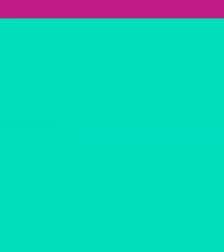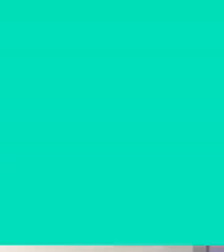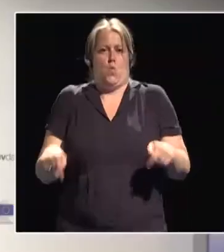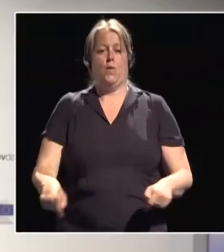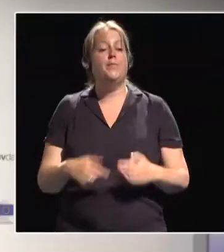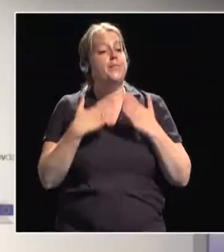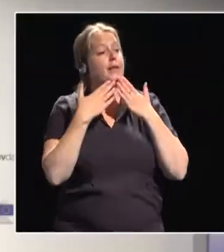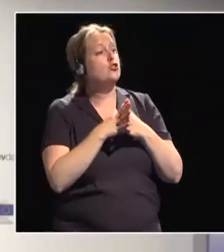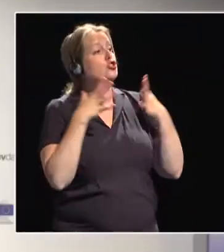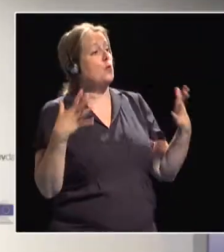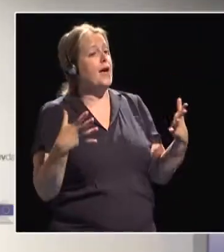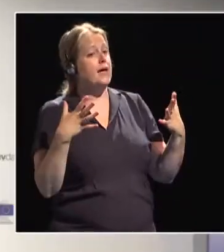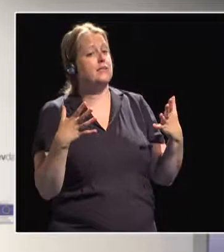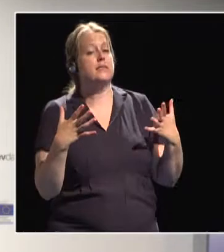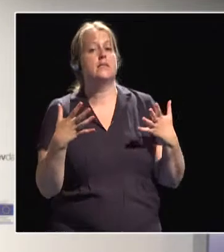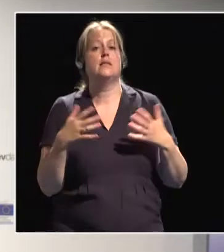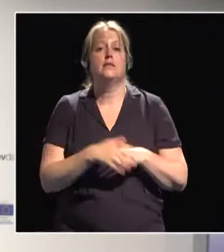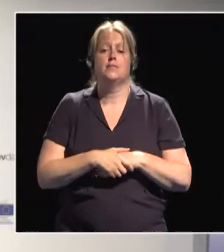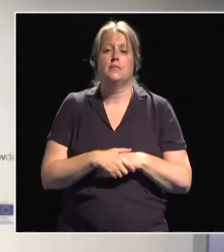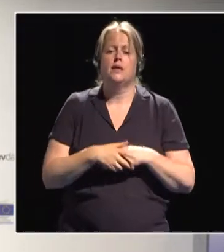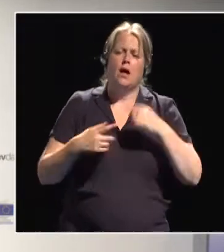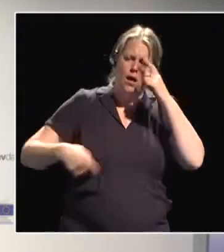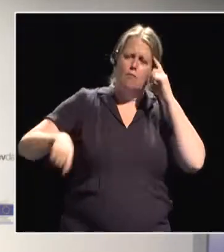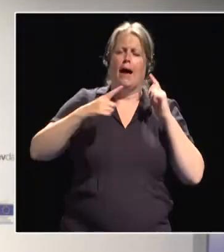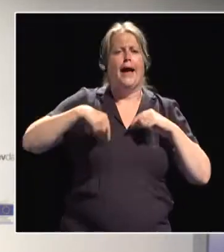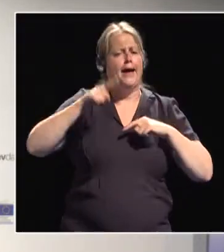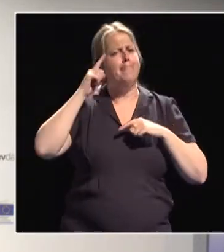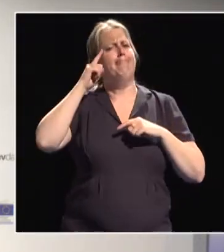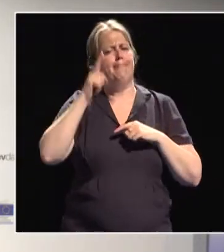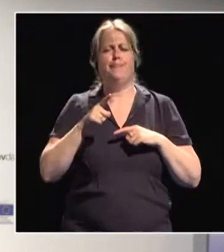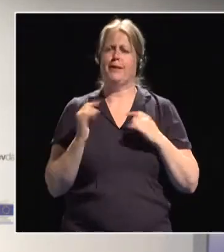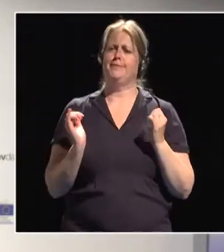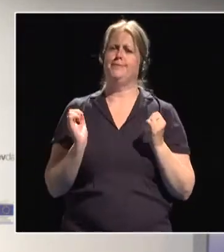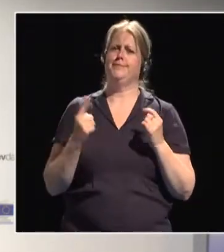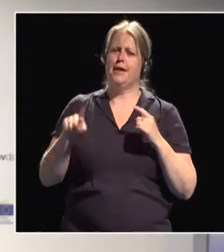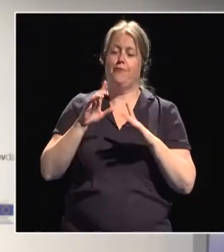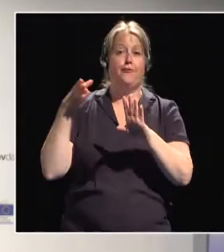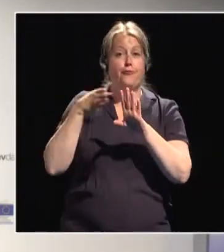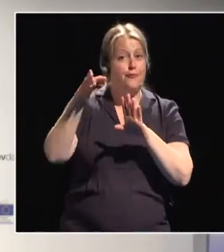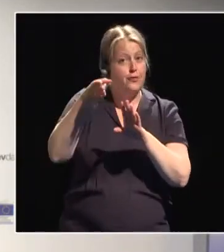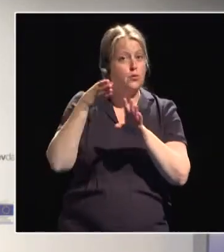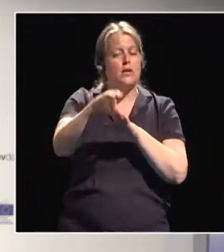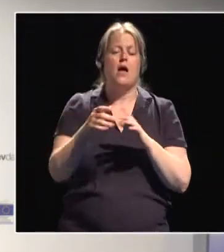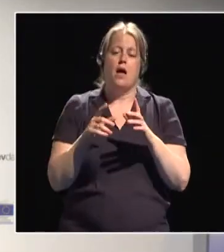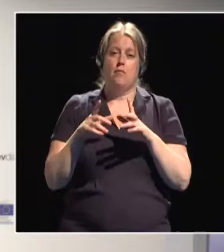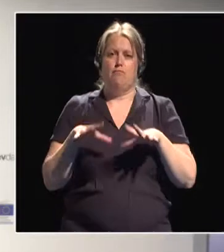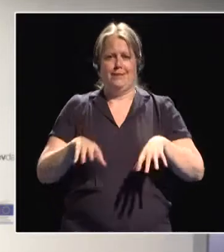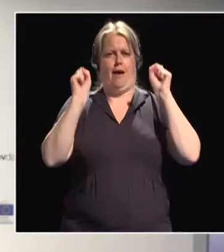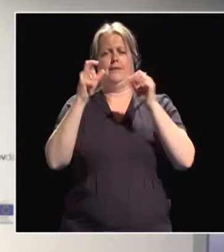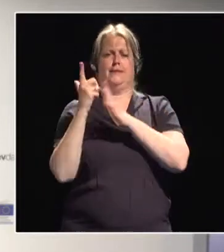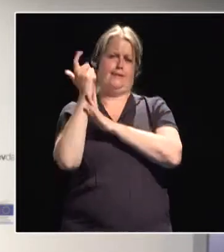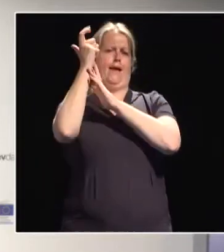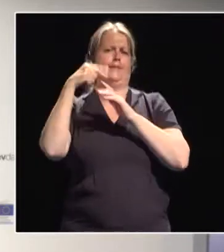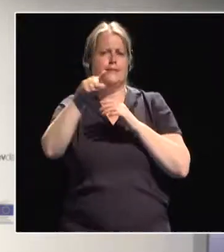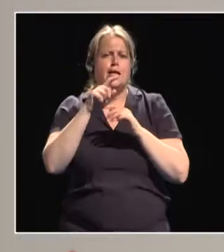We all learned during this time together that the starting point for education systems, programs and ministries